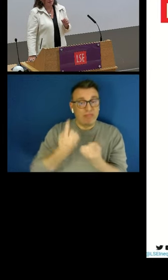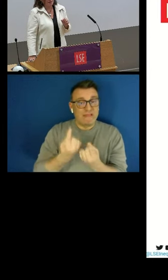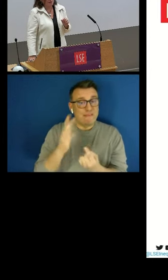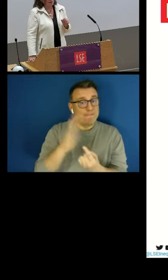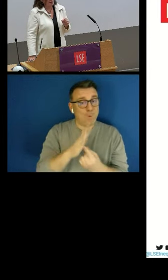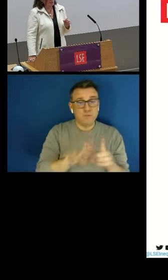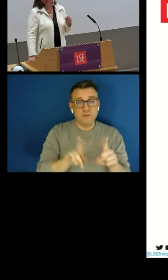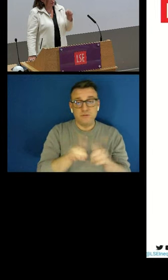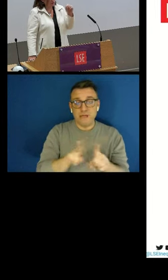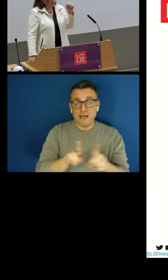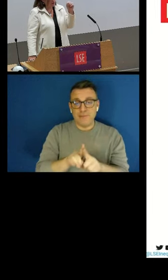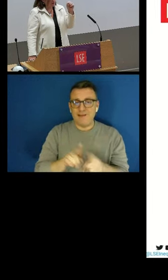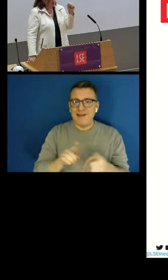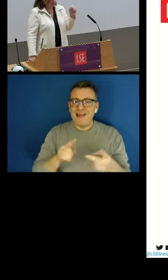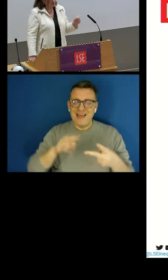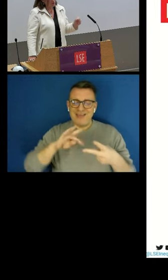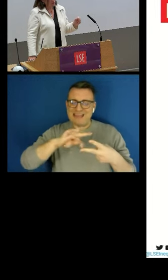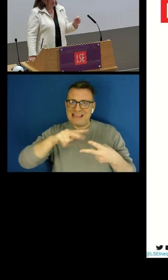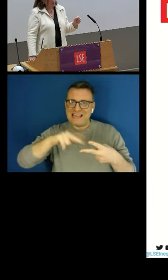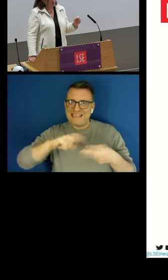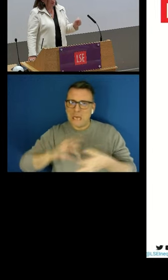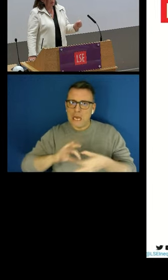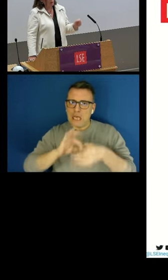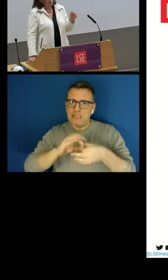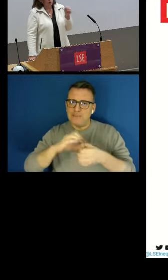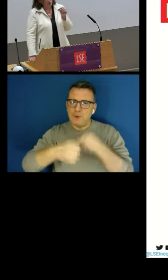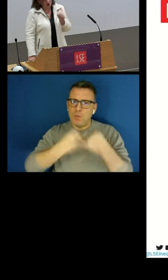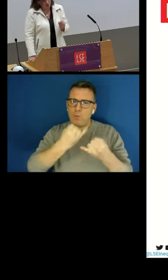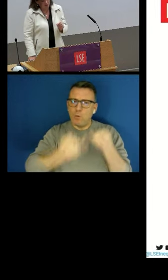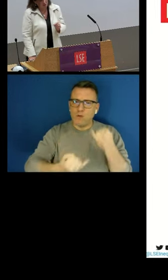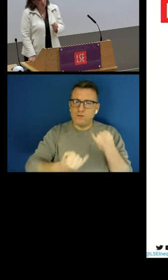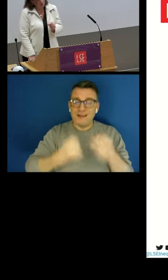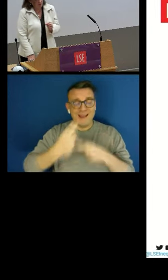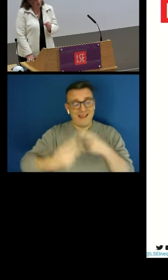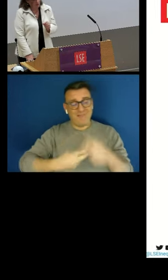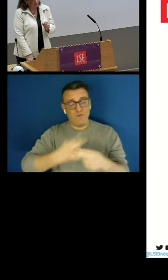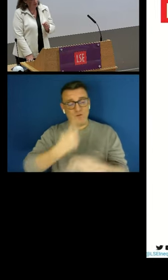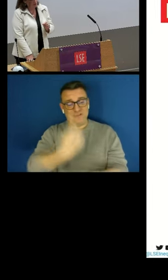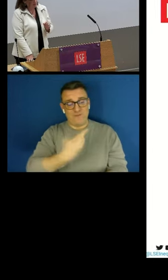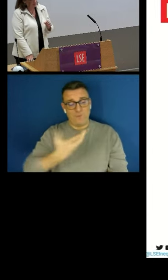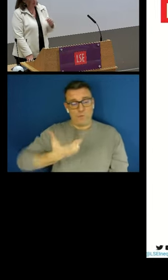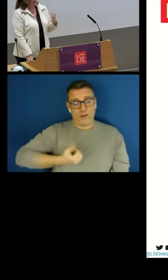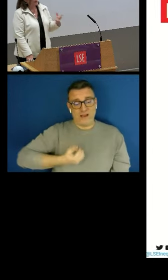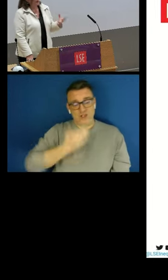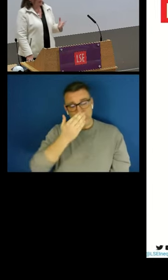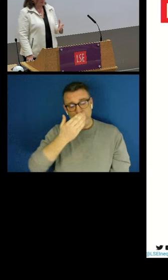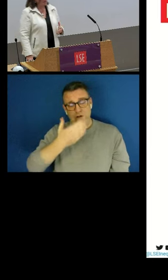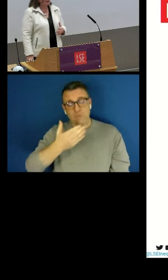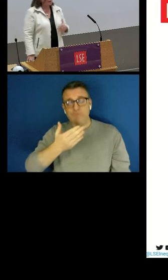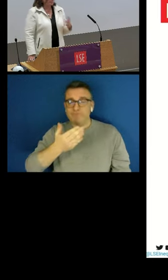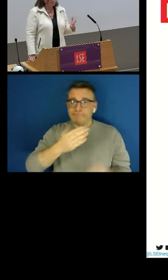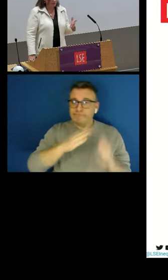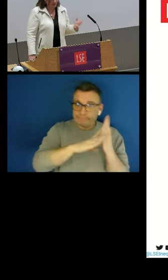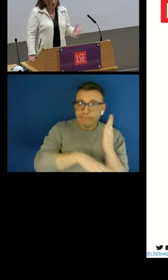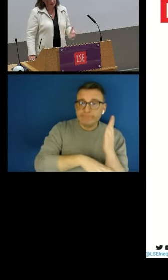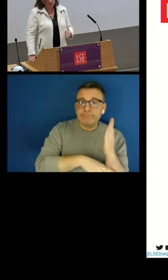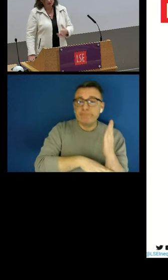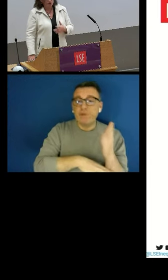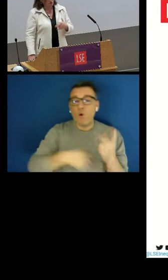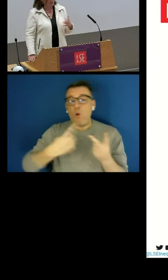exacerbate each other. So, if you are a low income worker with other employment conditions that are